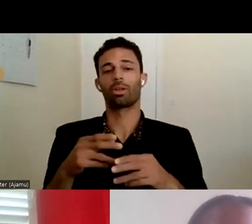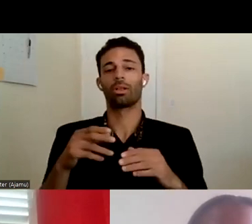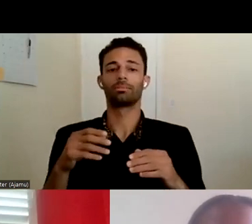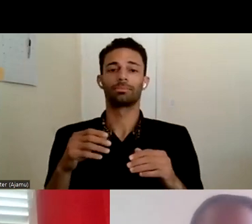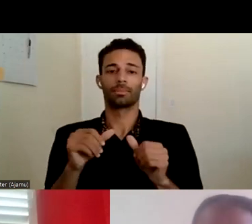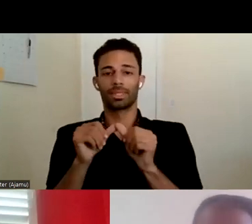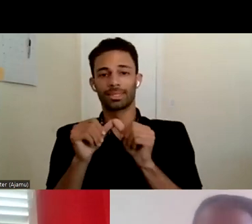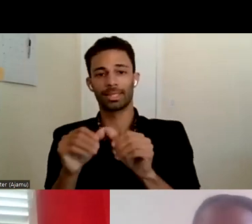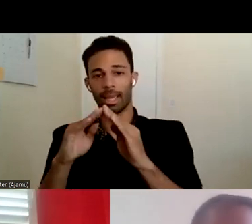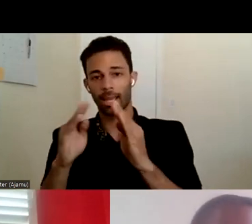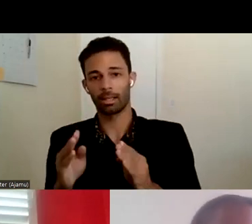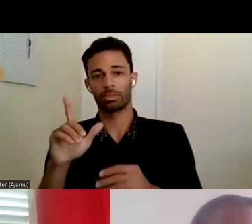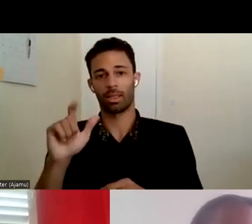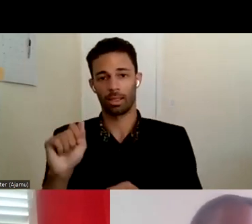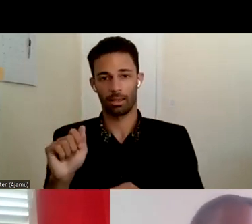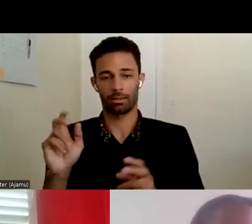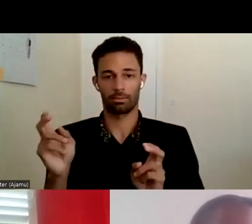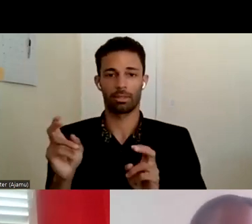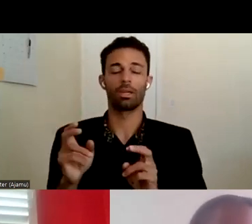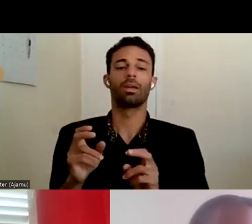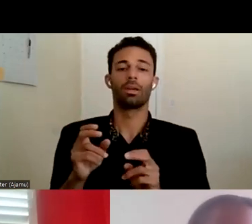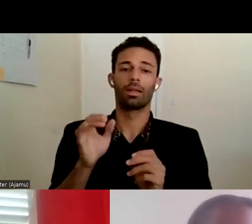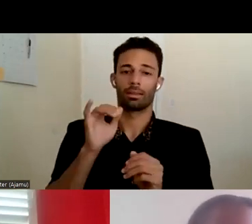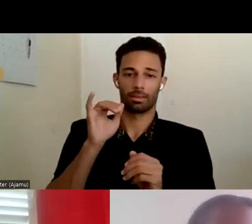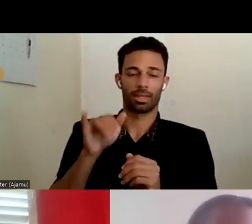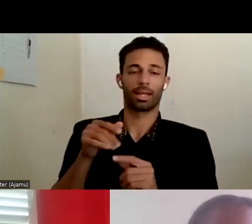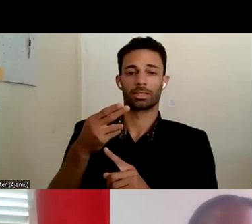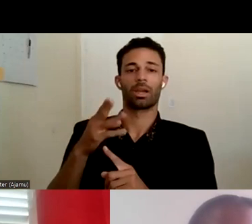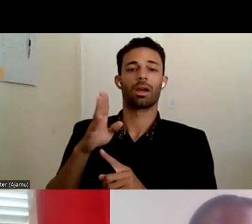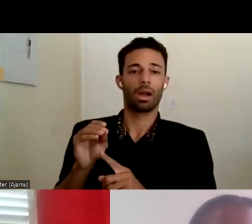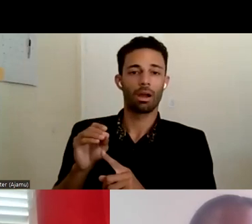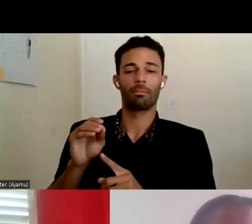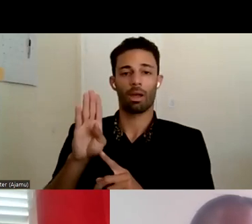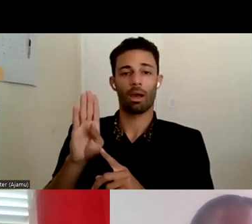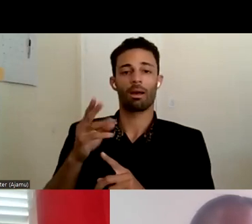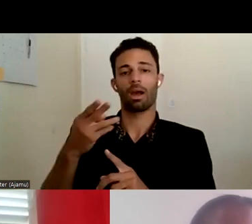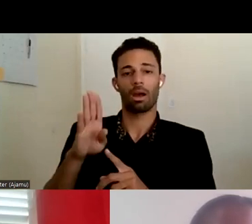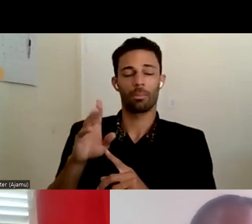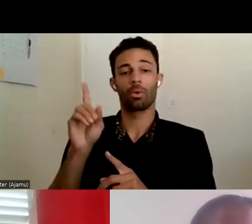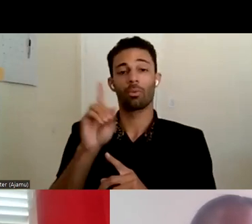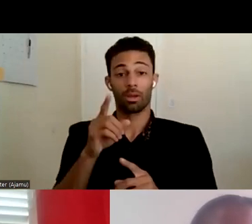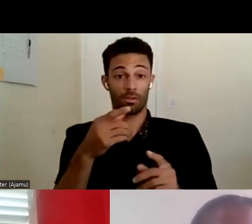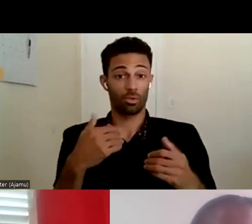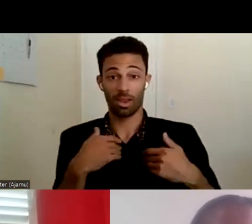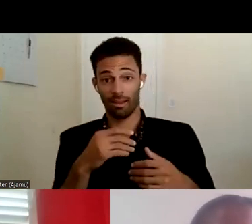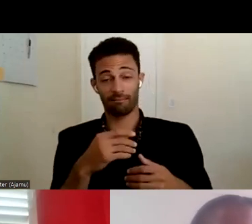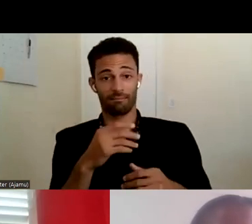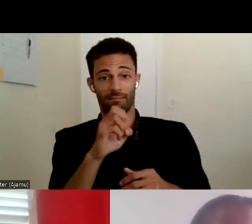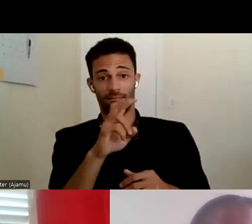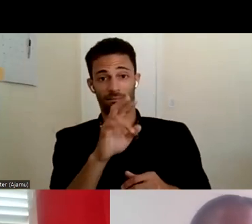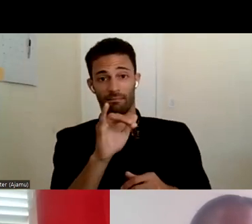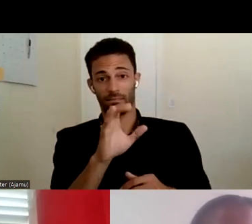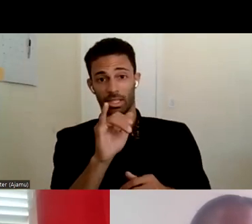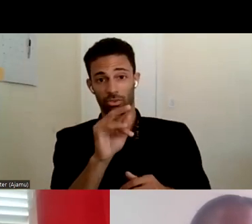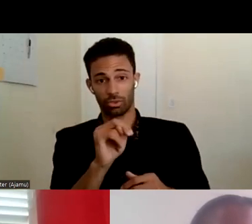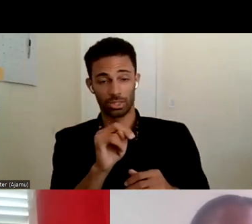now become like a hub where if you're dealing with an eviction issue, instead of like running around to see which legal services